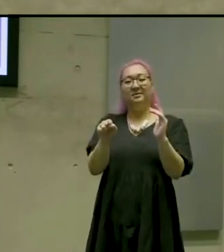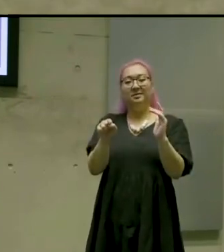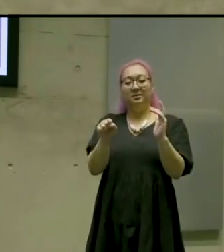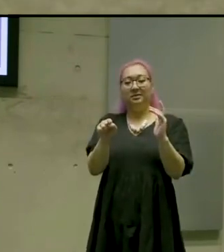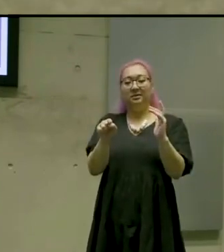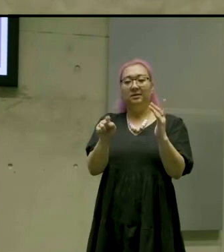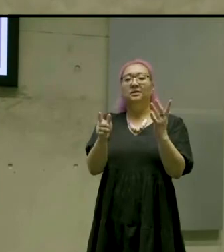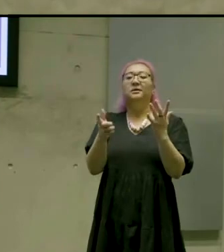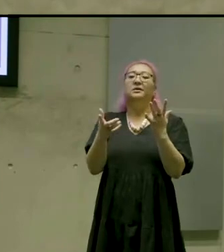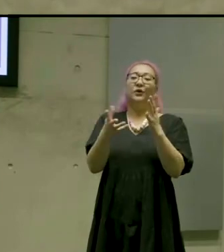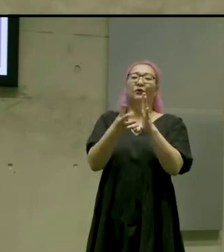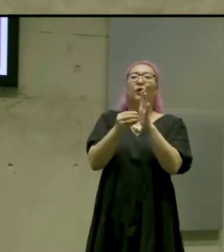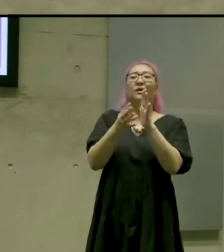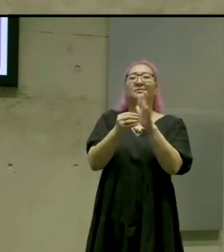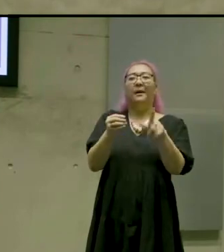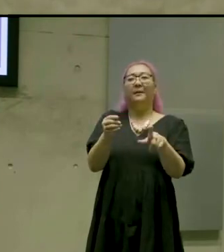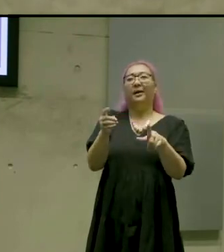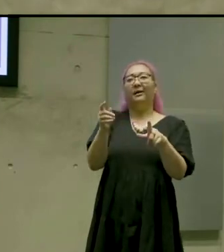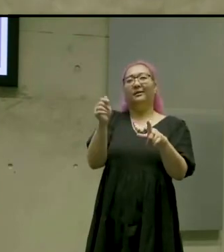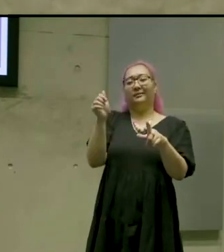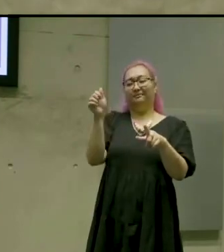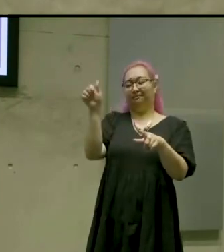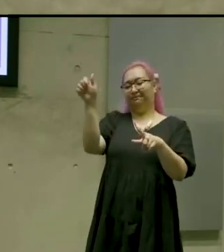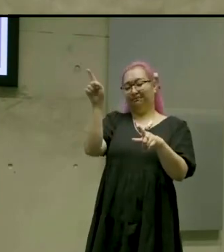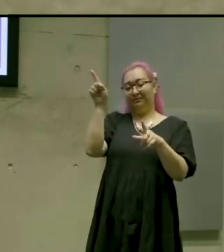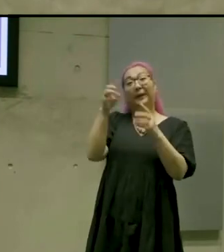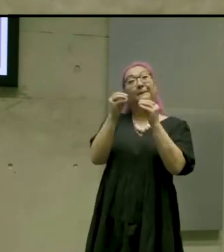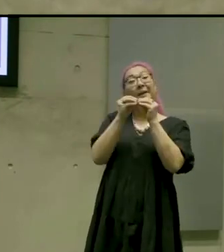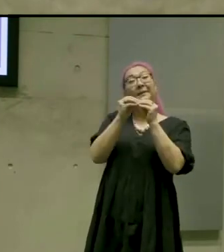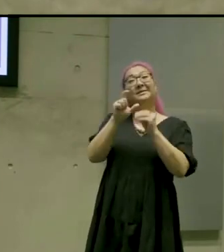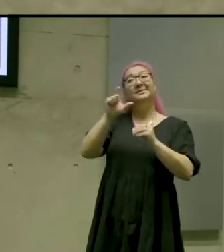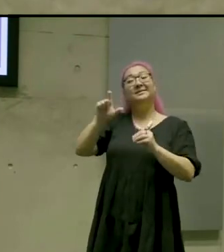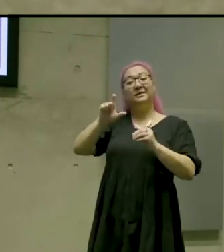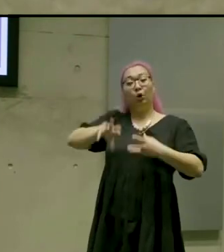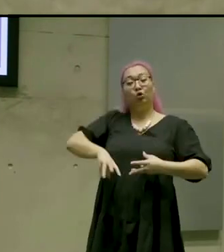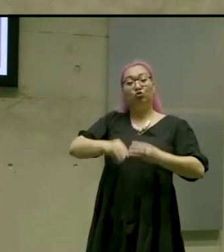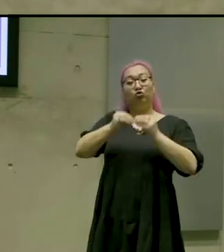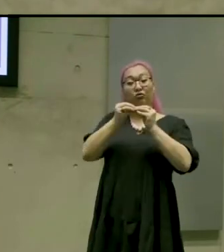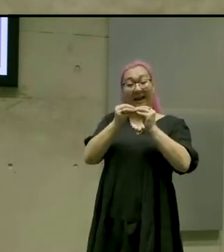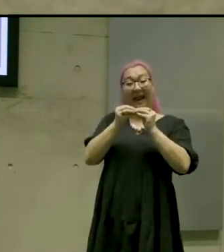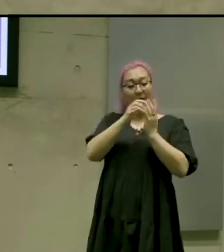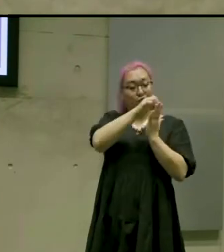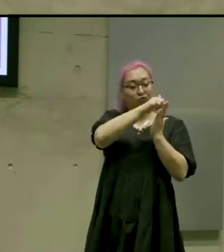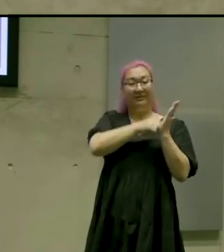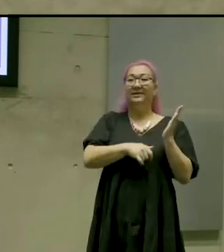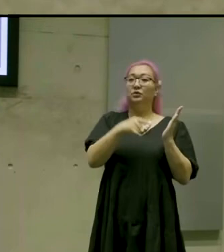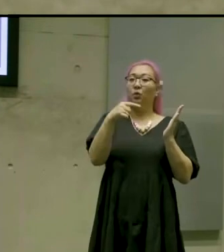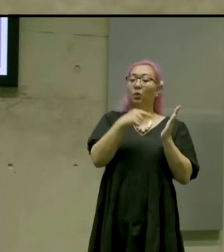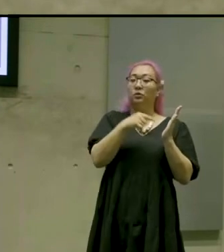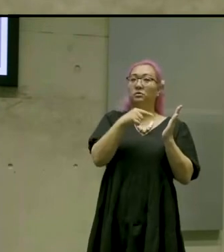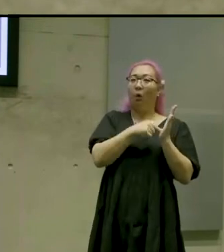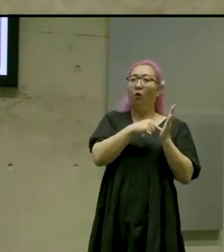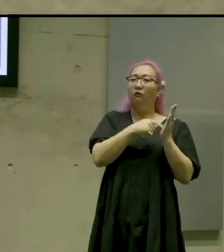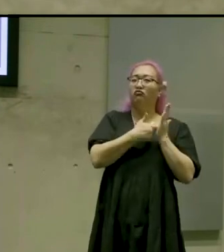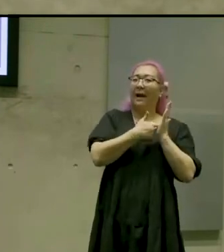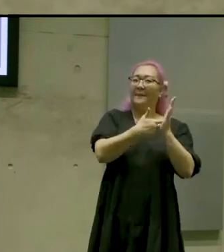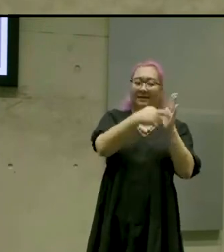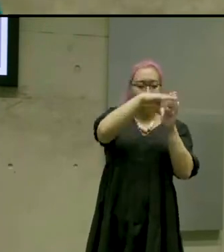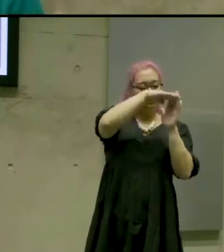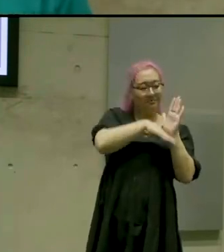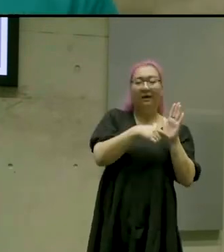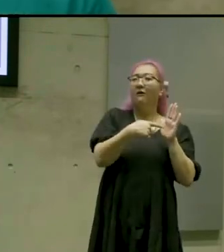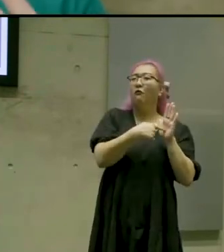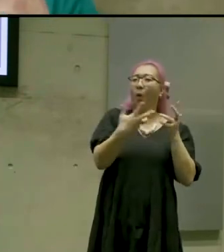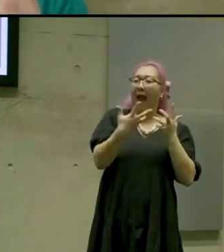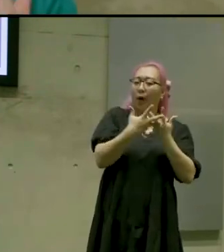like BBC is a great resource on all the recommendations for subtitles and there's one there for